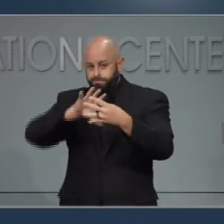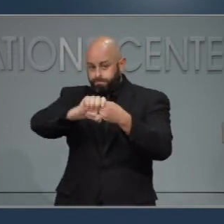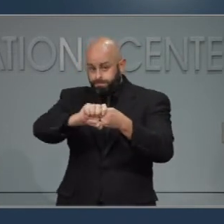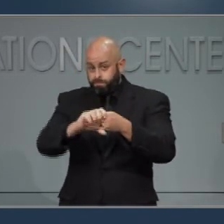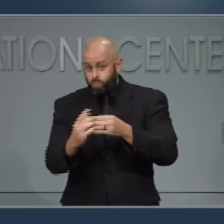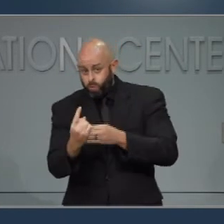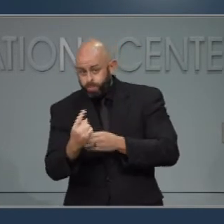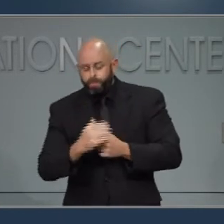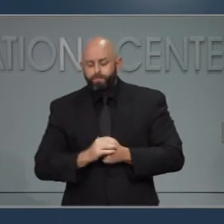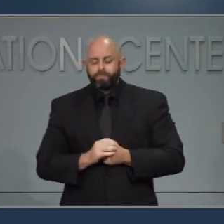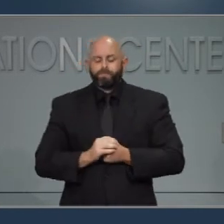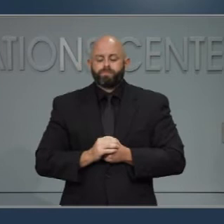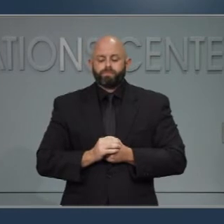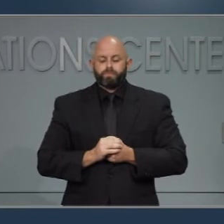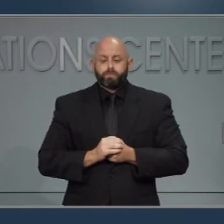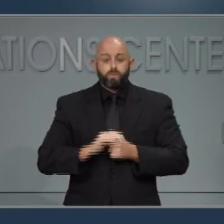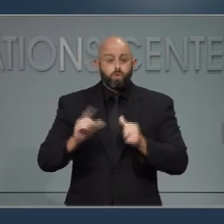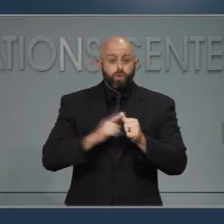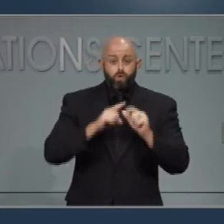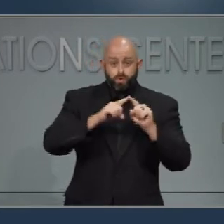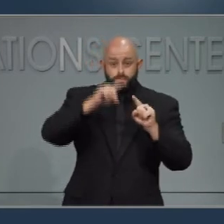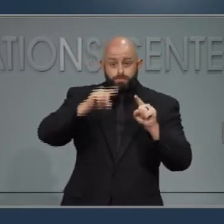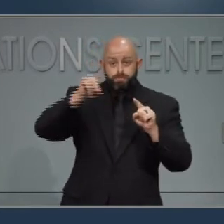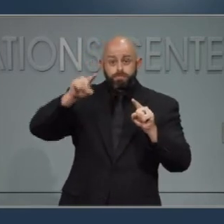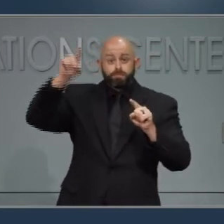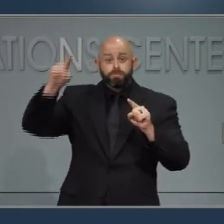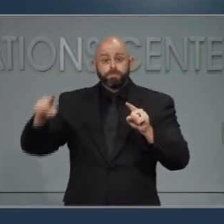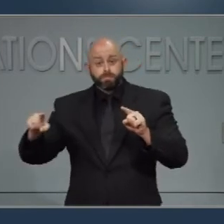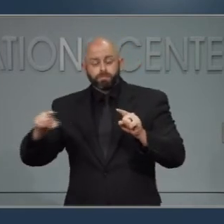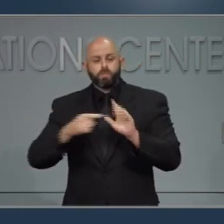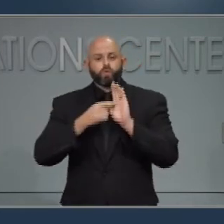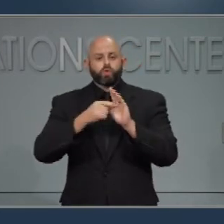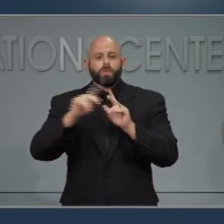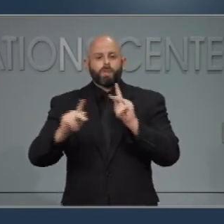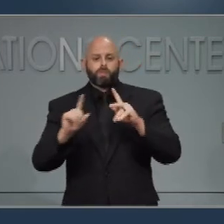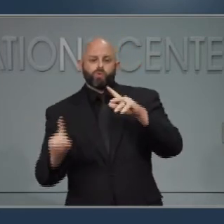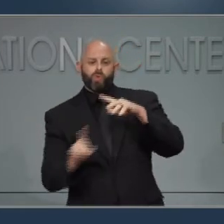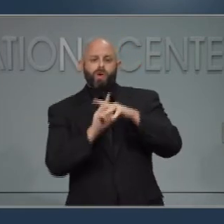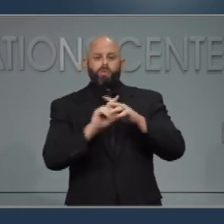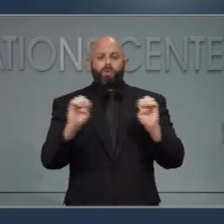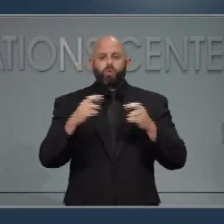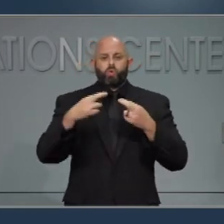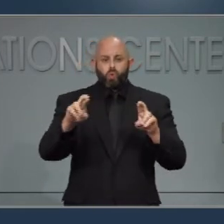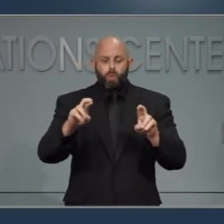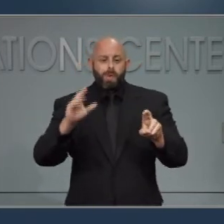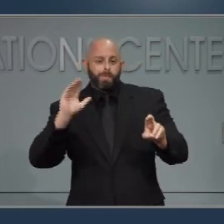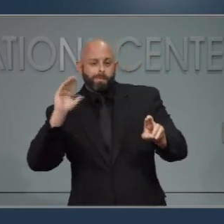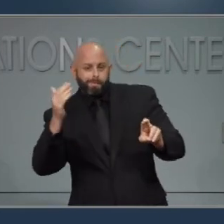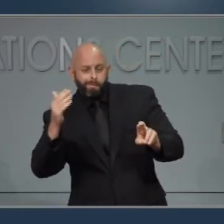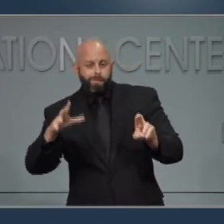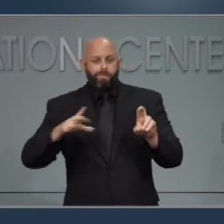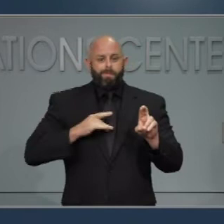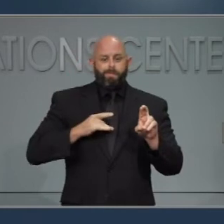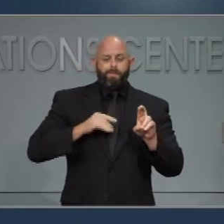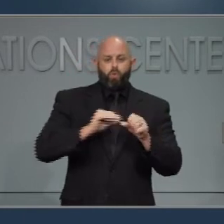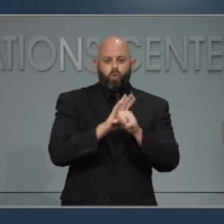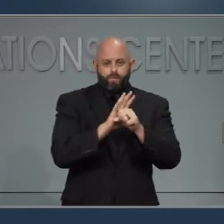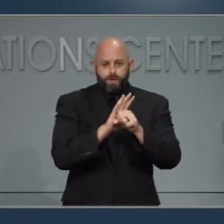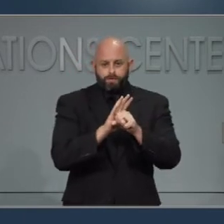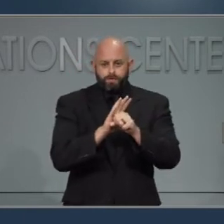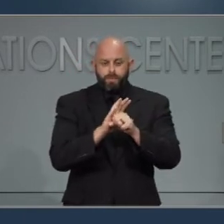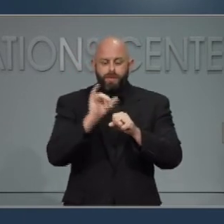people who come to the emergency department with COVID-like symptoms. This is the most timely data we have, and it's our earliest